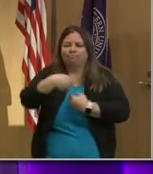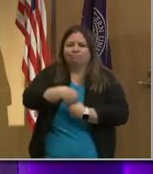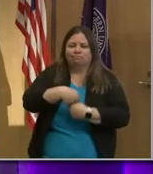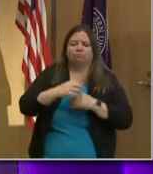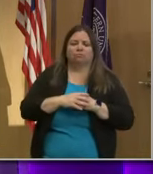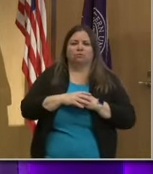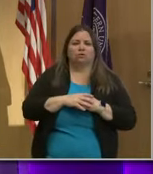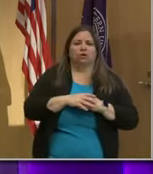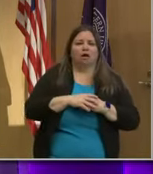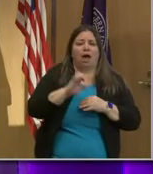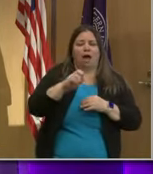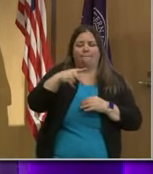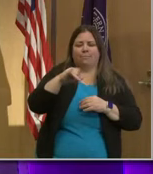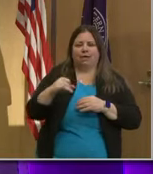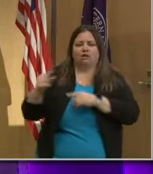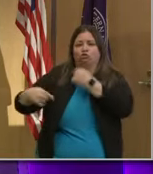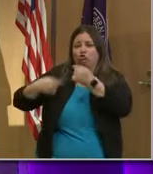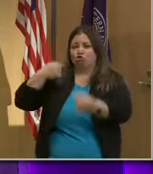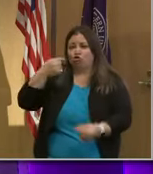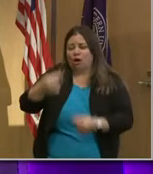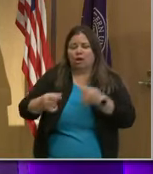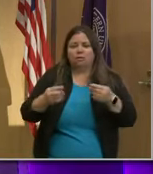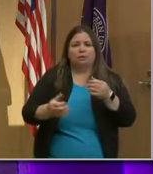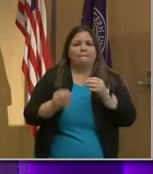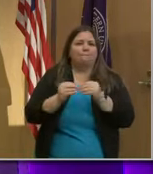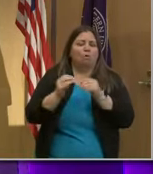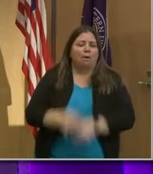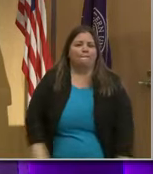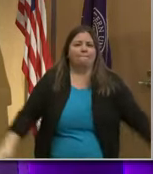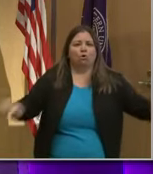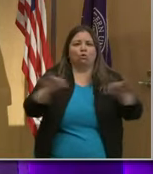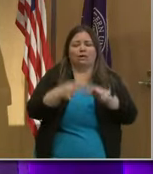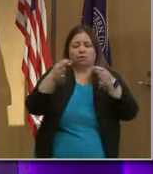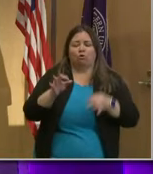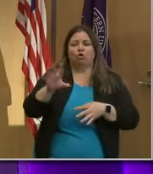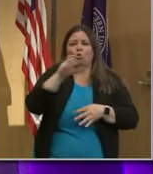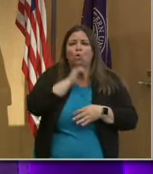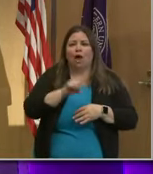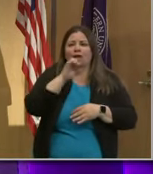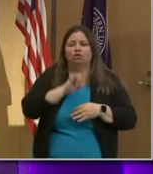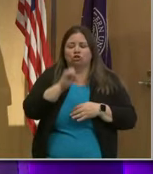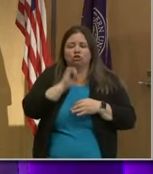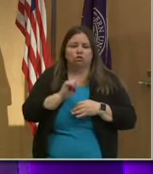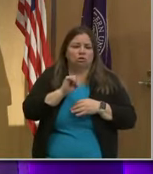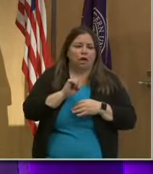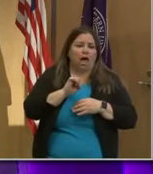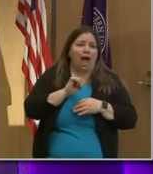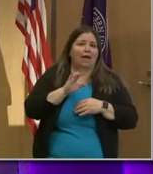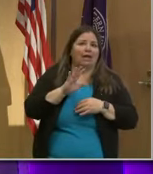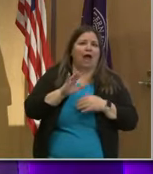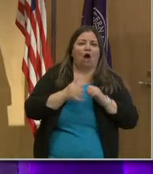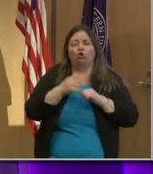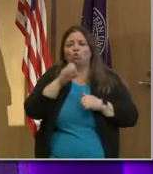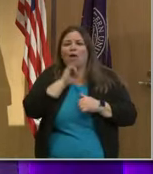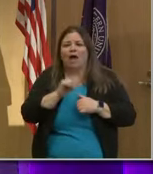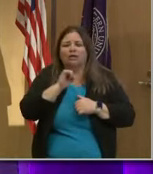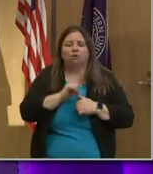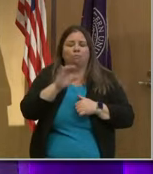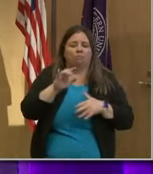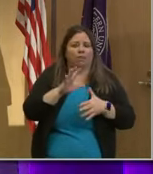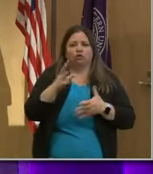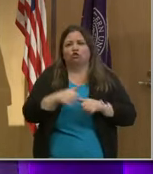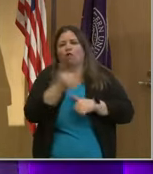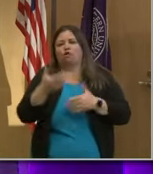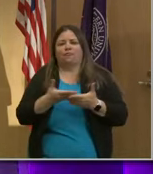Actually, epigenetics are probably a more important determinant of your aging and the velocity of aging, but there are lots of other factors too.